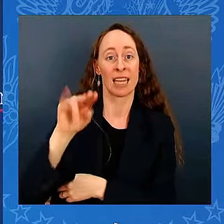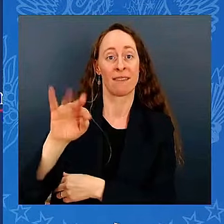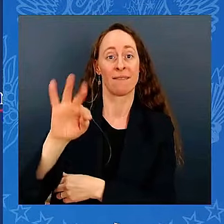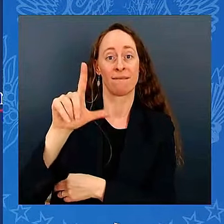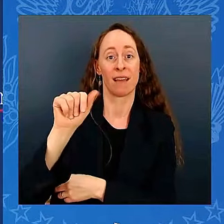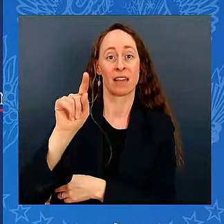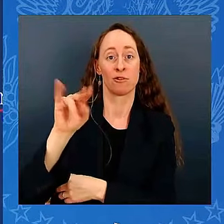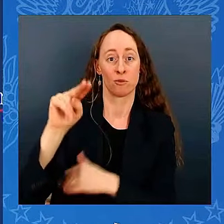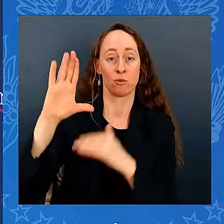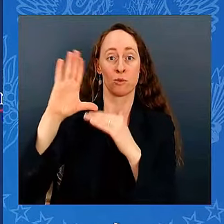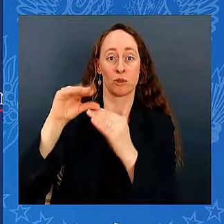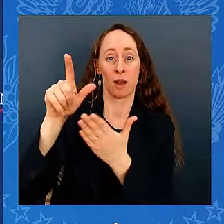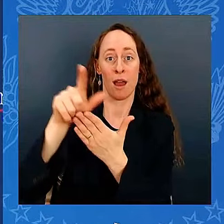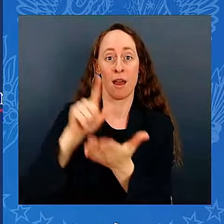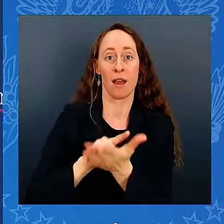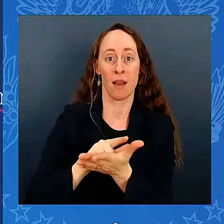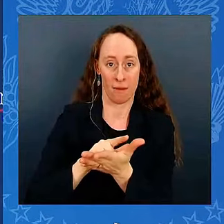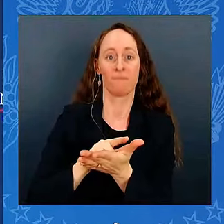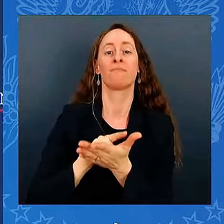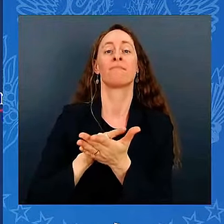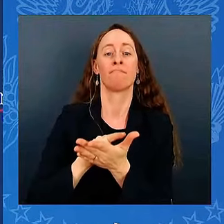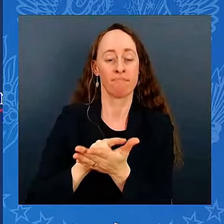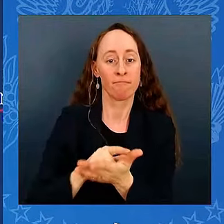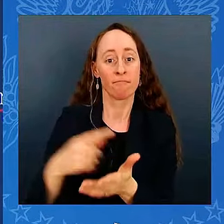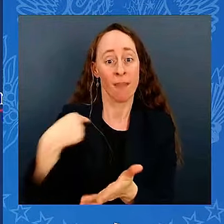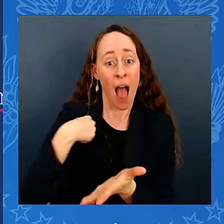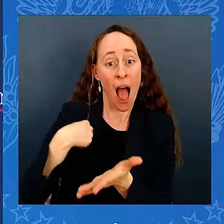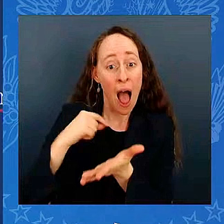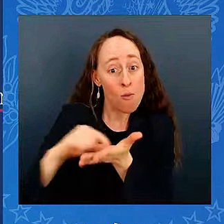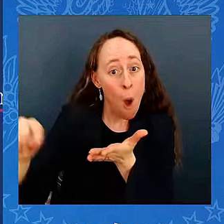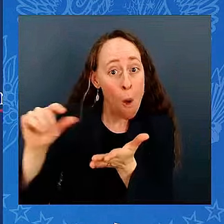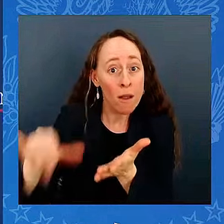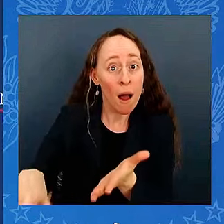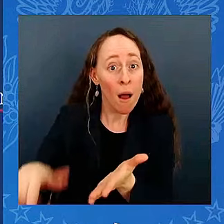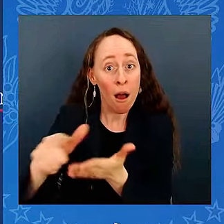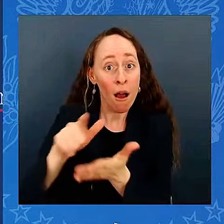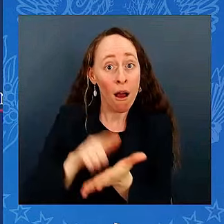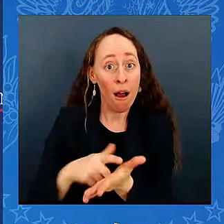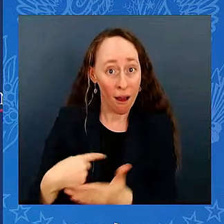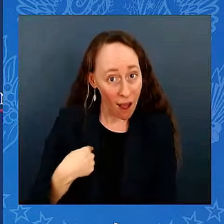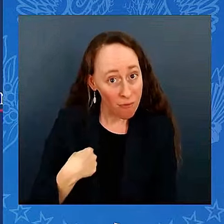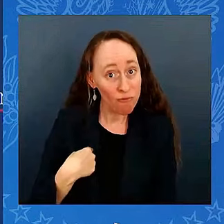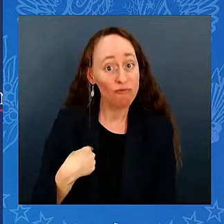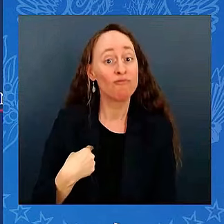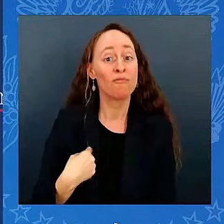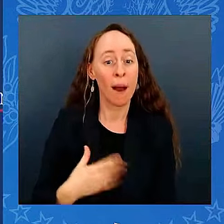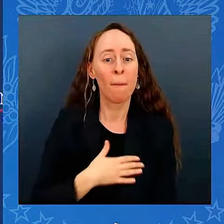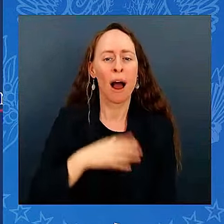When I say I wrote, I actually did write some of this, as my daughter would say, with my own paw.